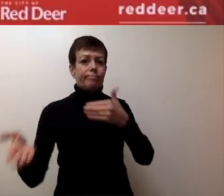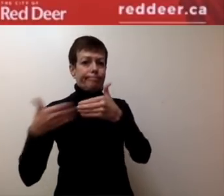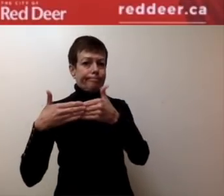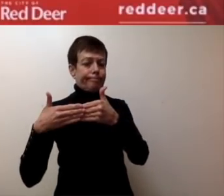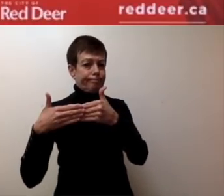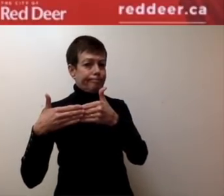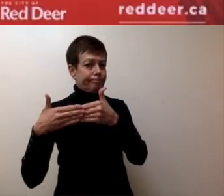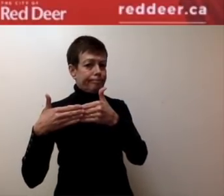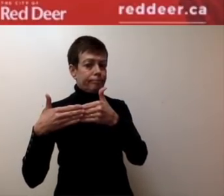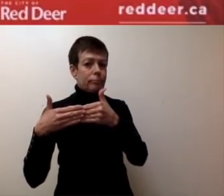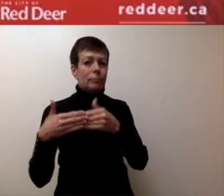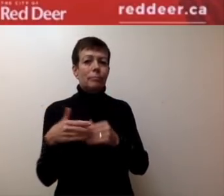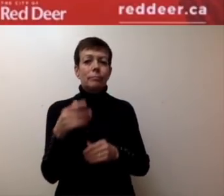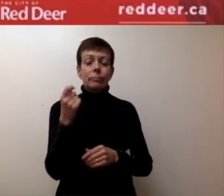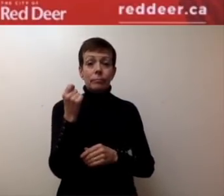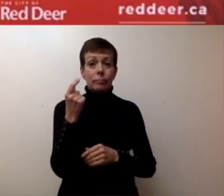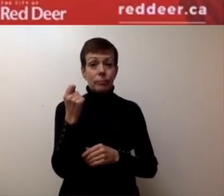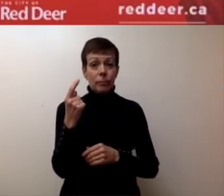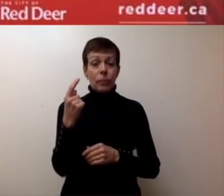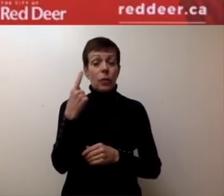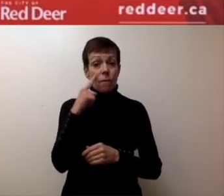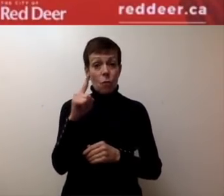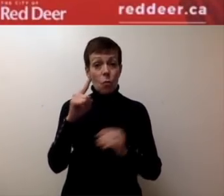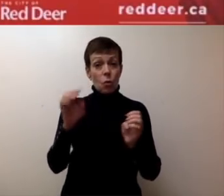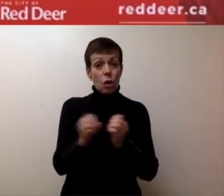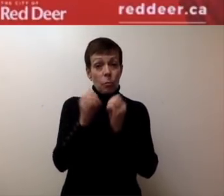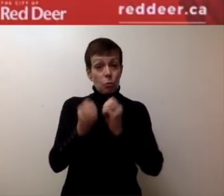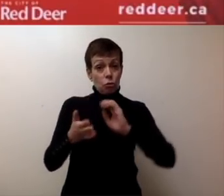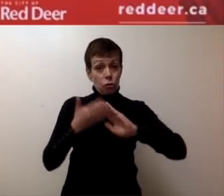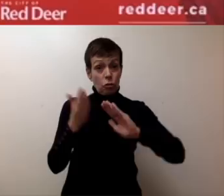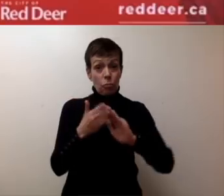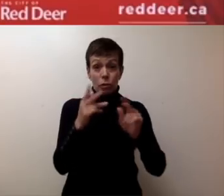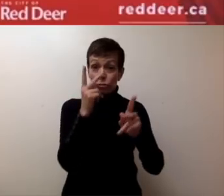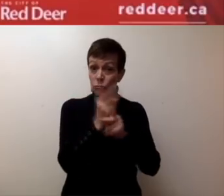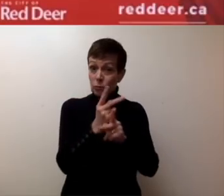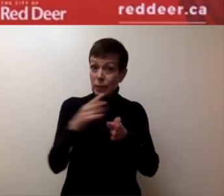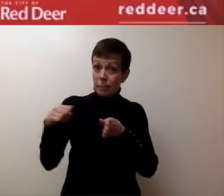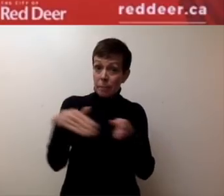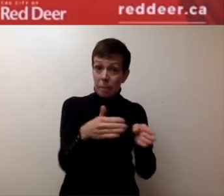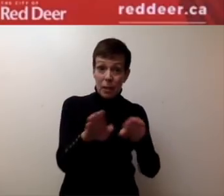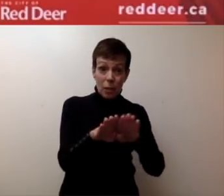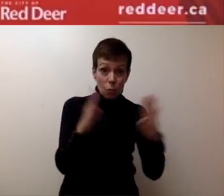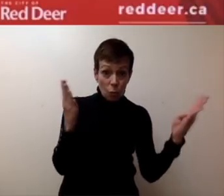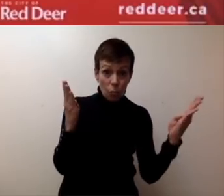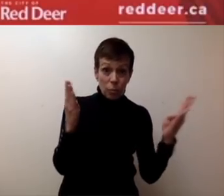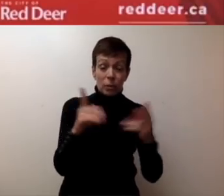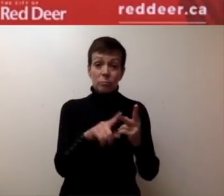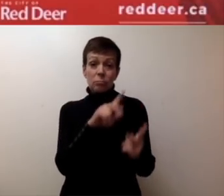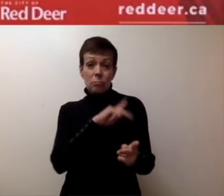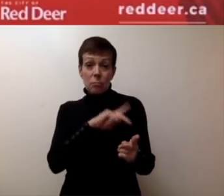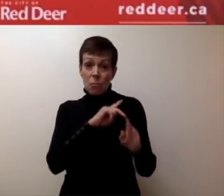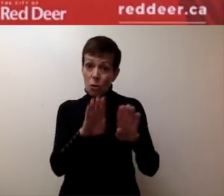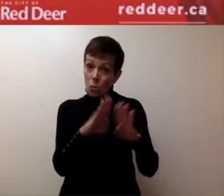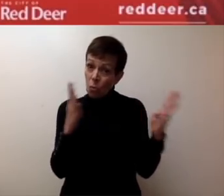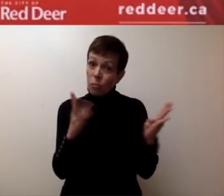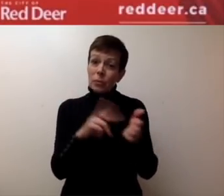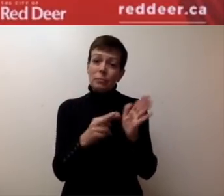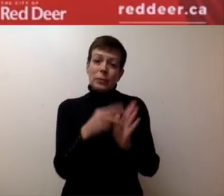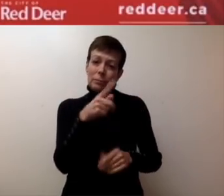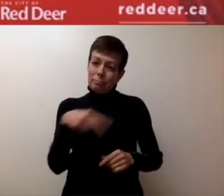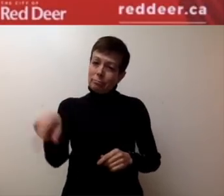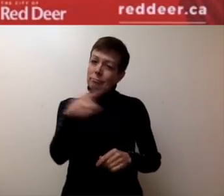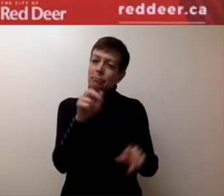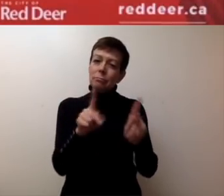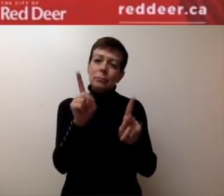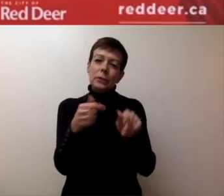order for emergency operations to be able to keep it this way, we absolutely need our citizens to engage in social distancing.